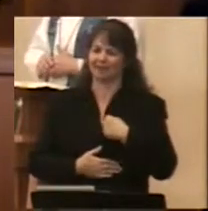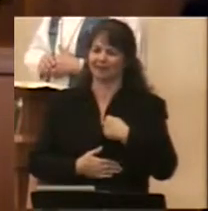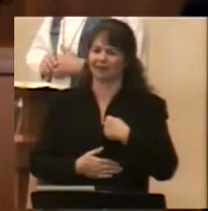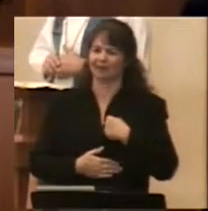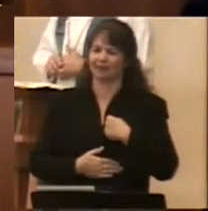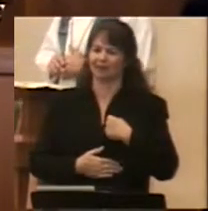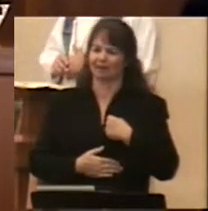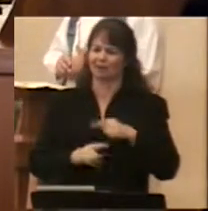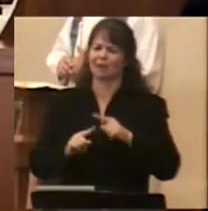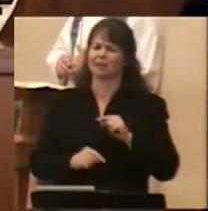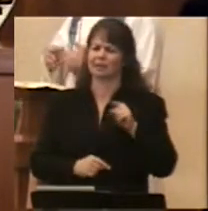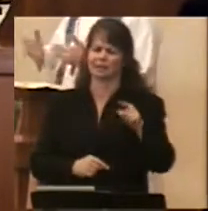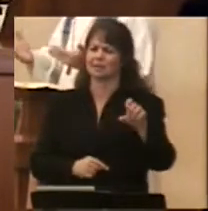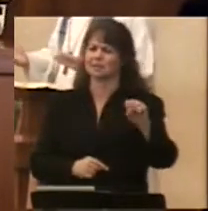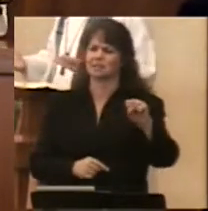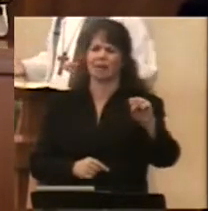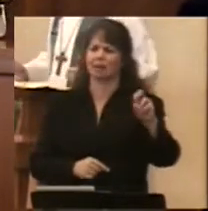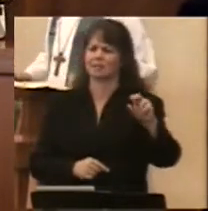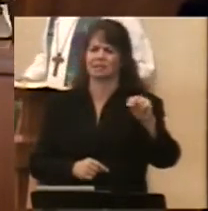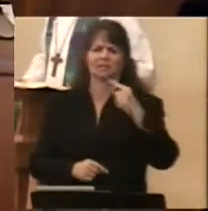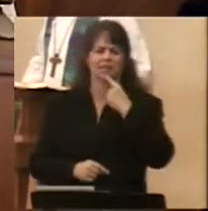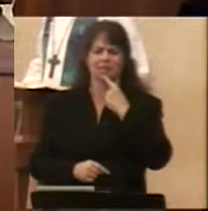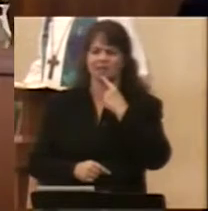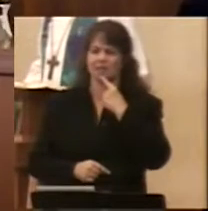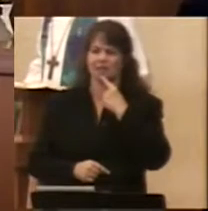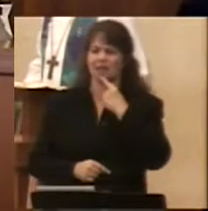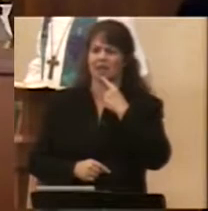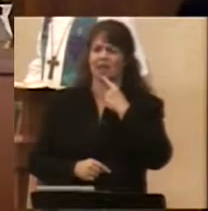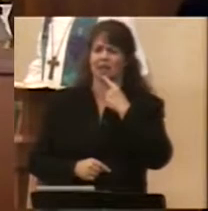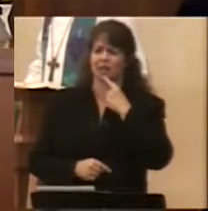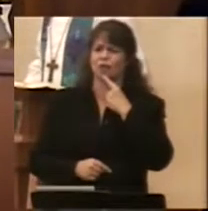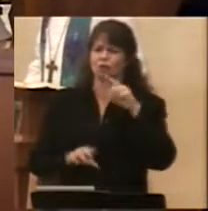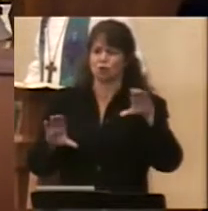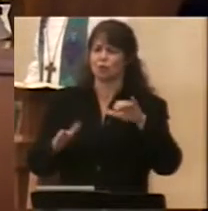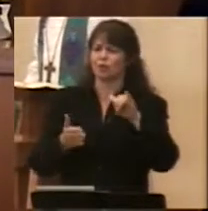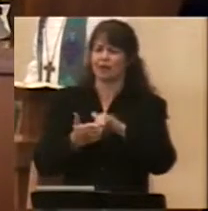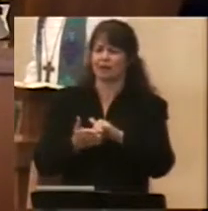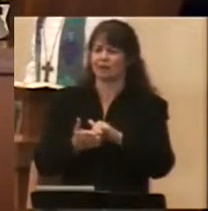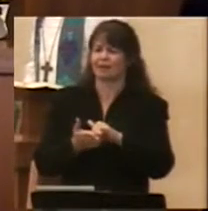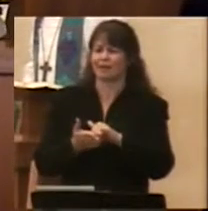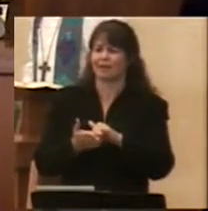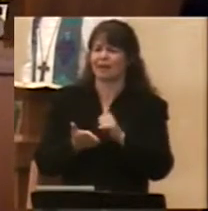Solomon here tells me and tells us that even this was vanity.